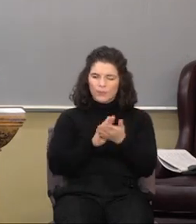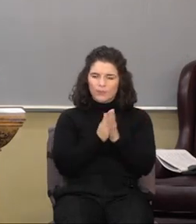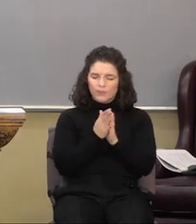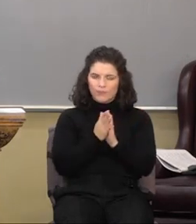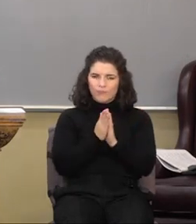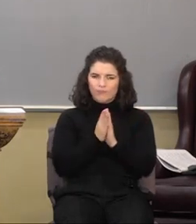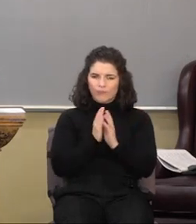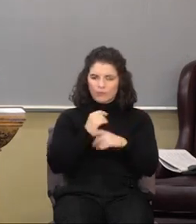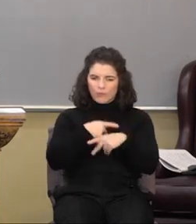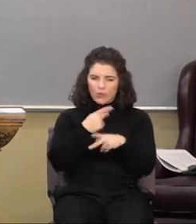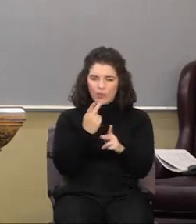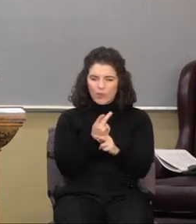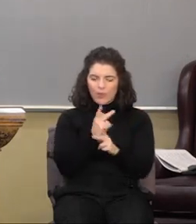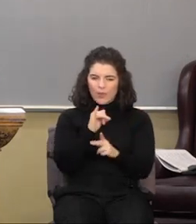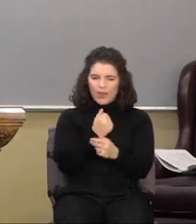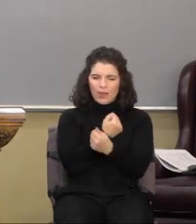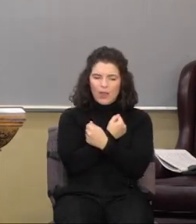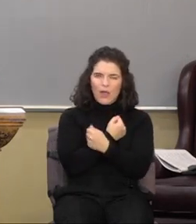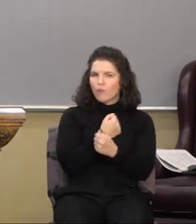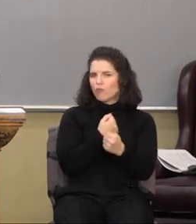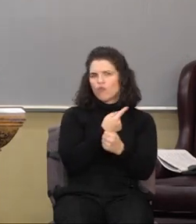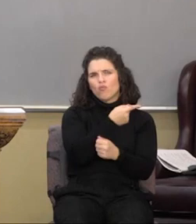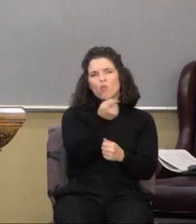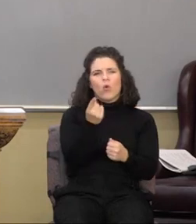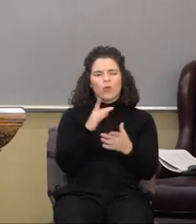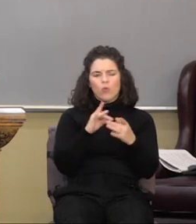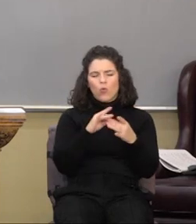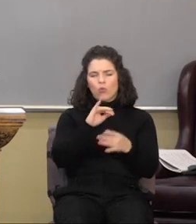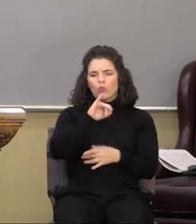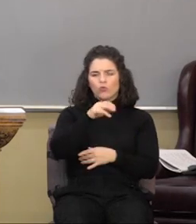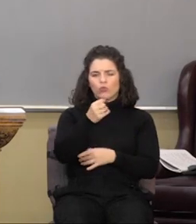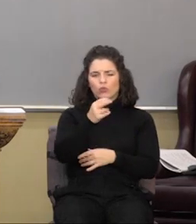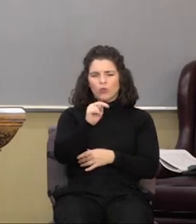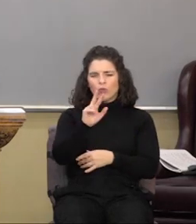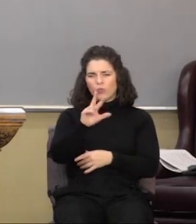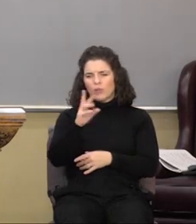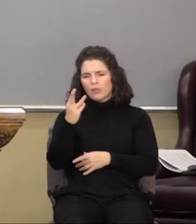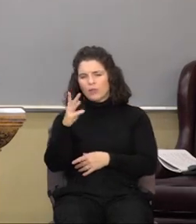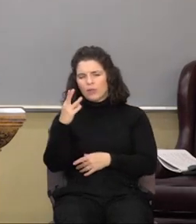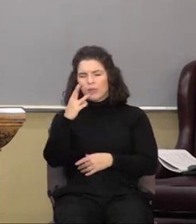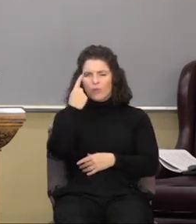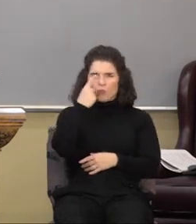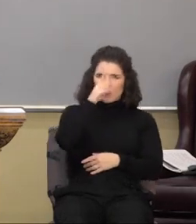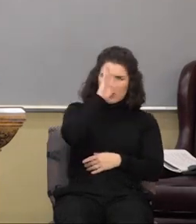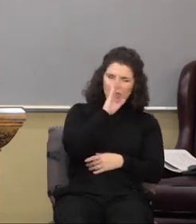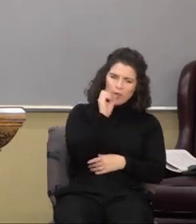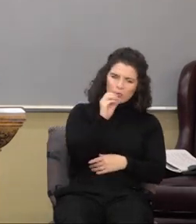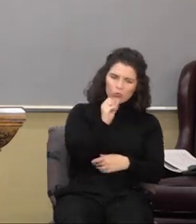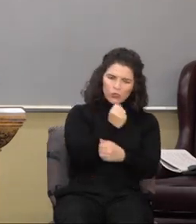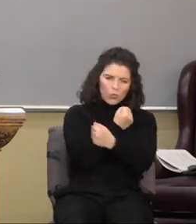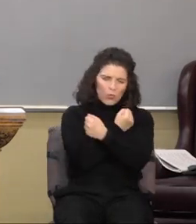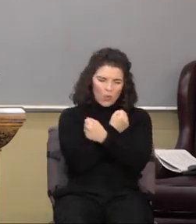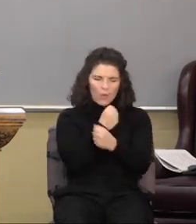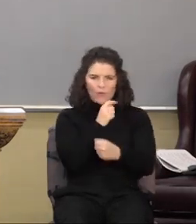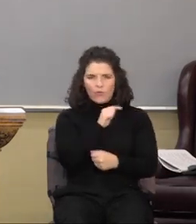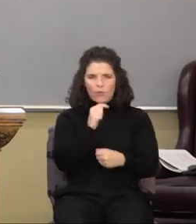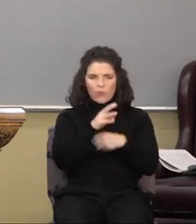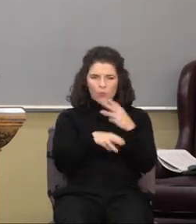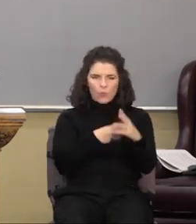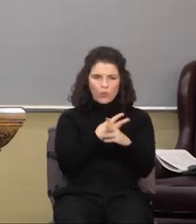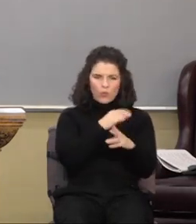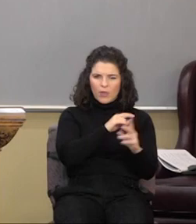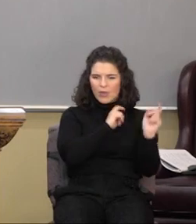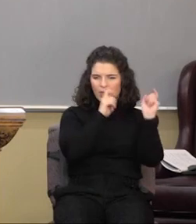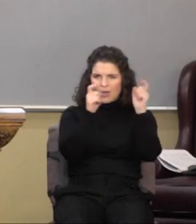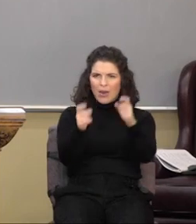with John. Everybody can quote John three 16, right? God so loved the world that he what gave. See, the